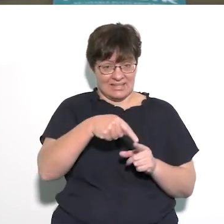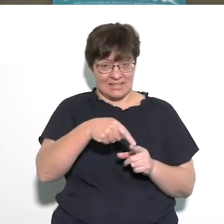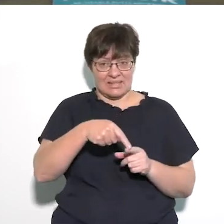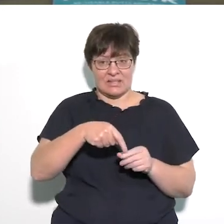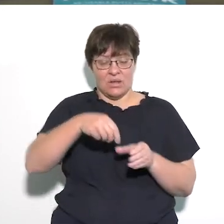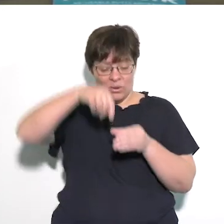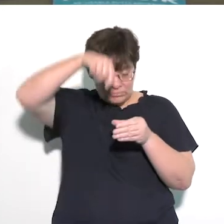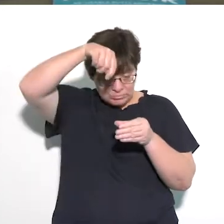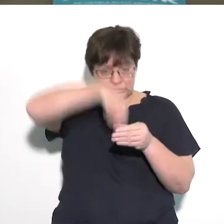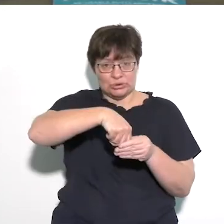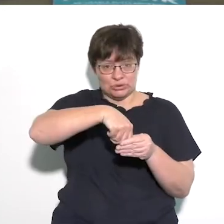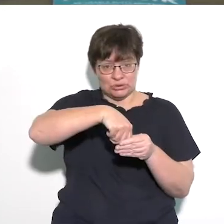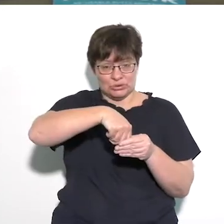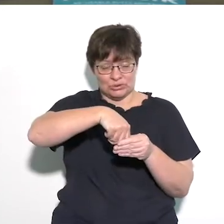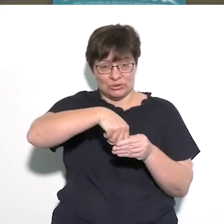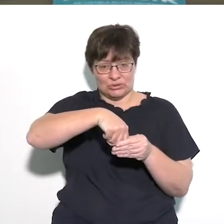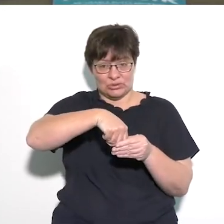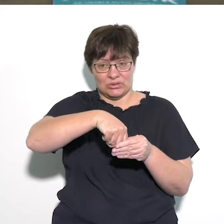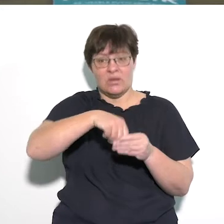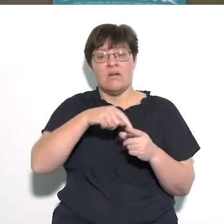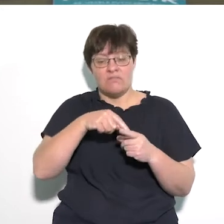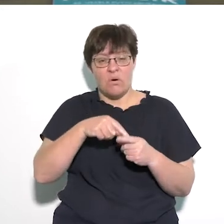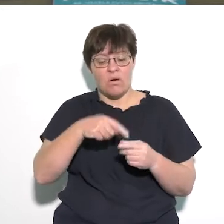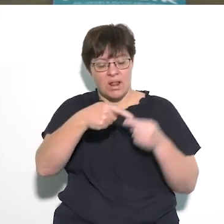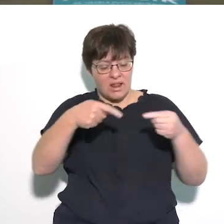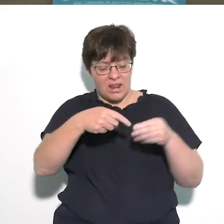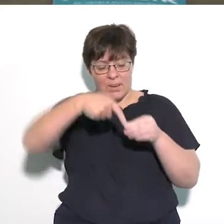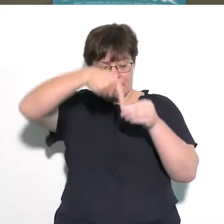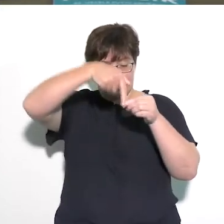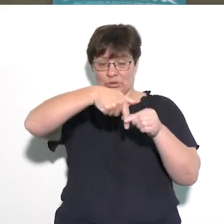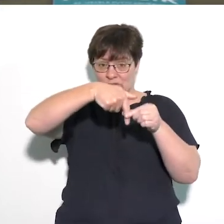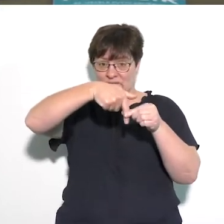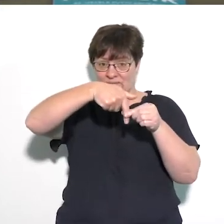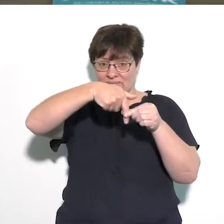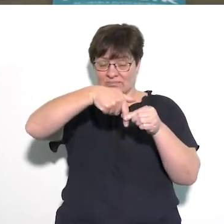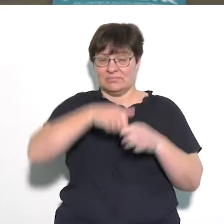stick and push it down the center of the slit that you made.